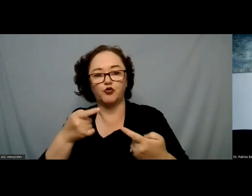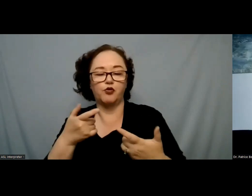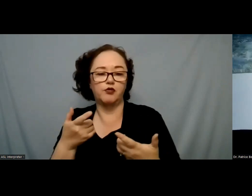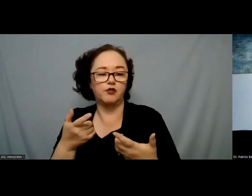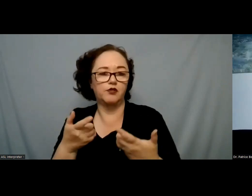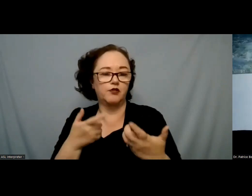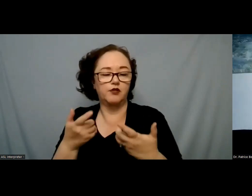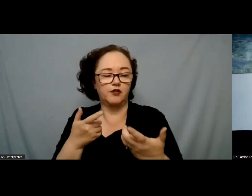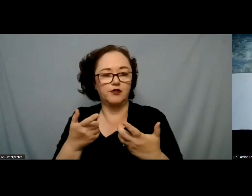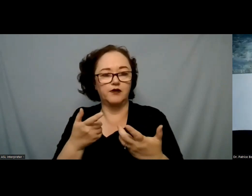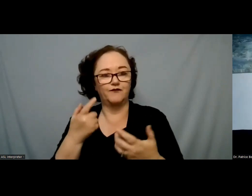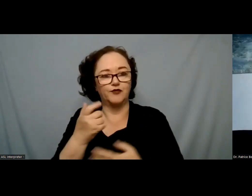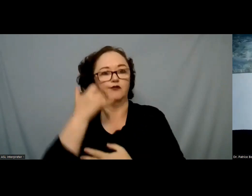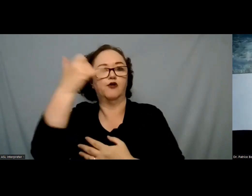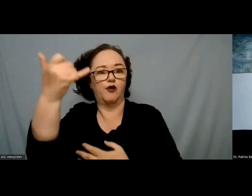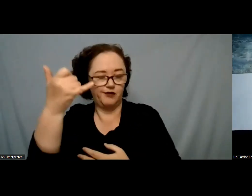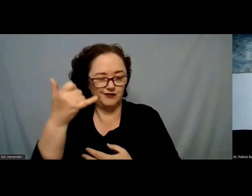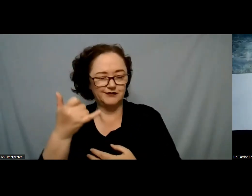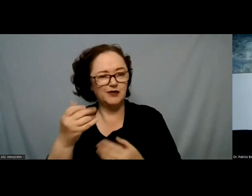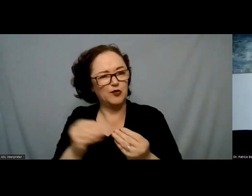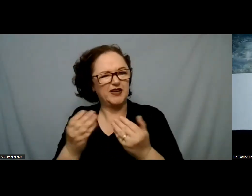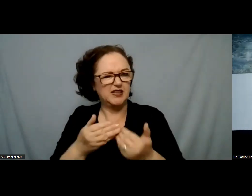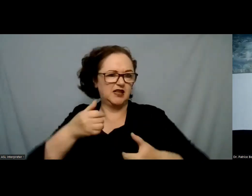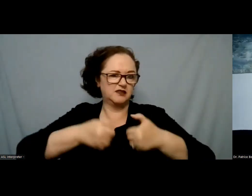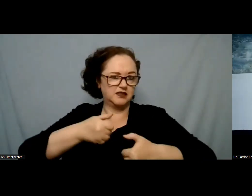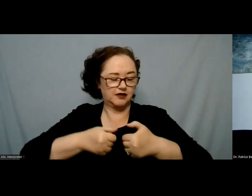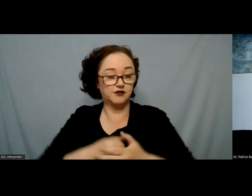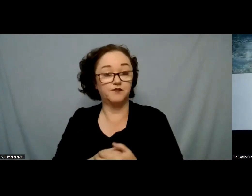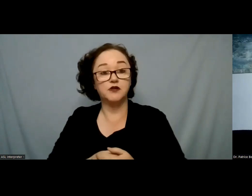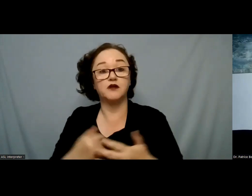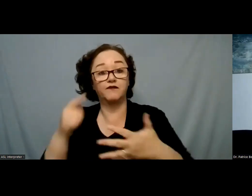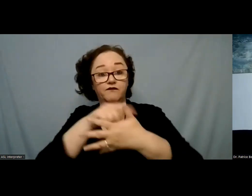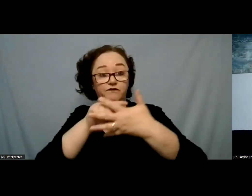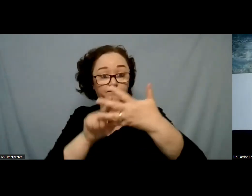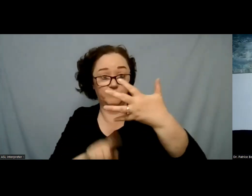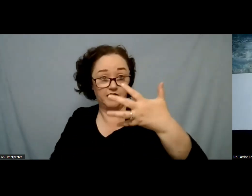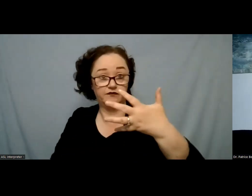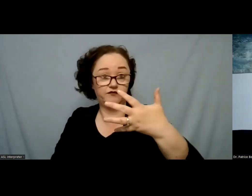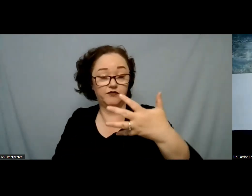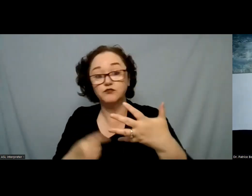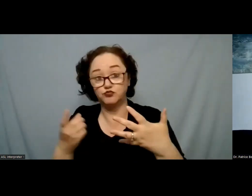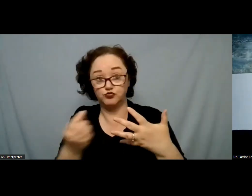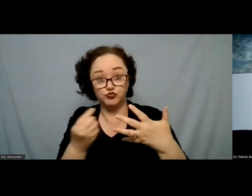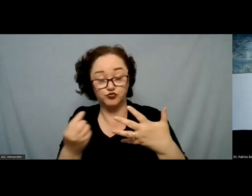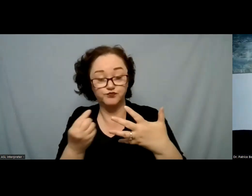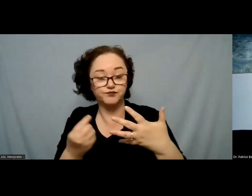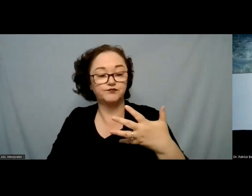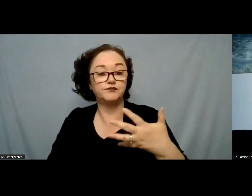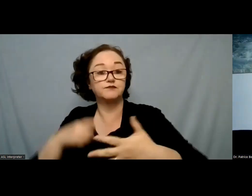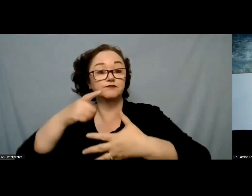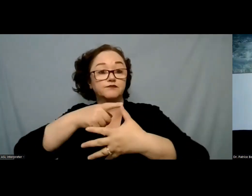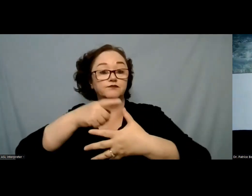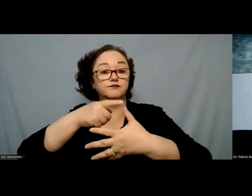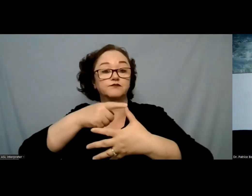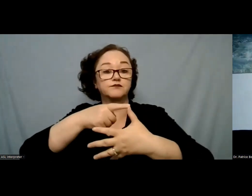that so there are five action steps for helping someone in emotional pain so one of the first steps